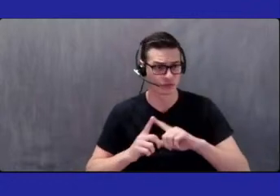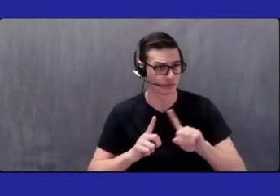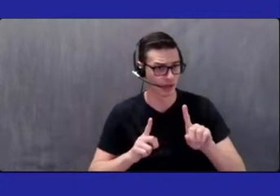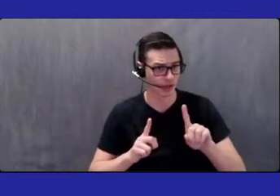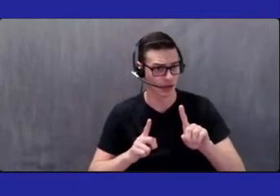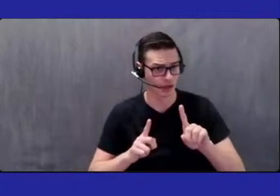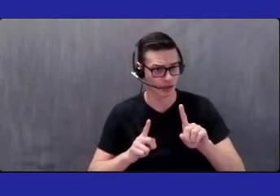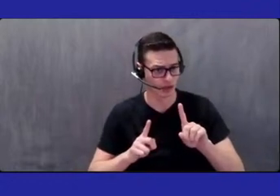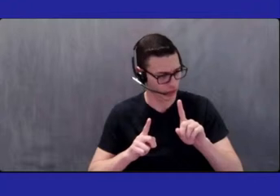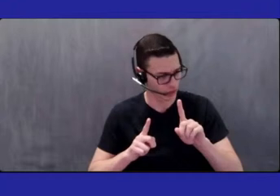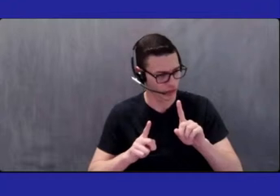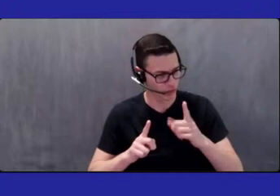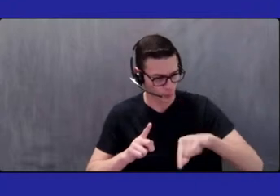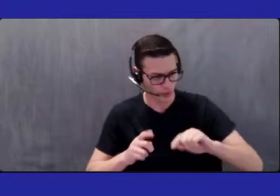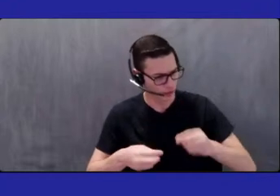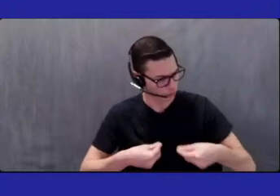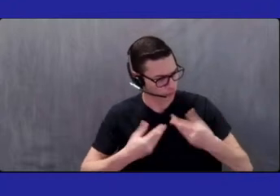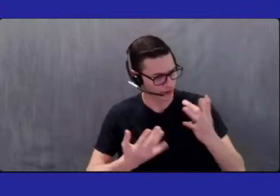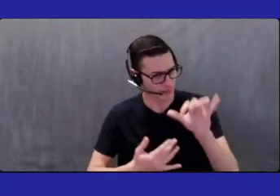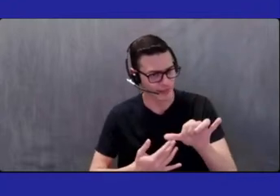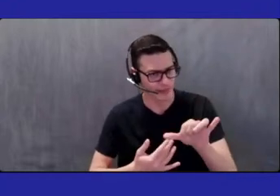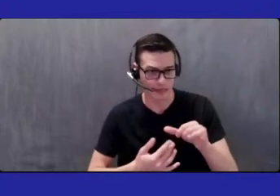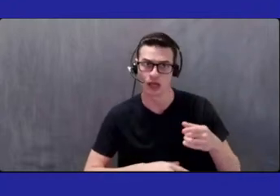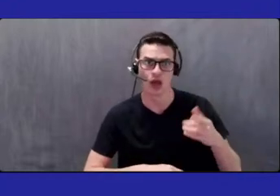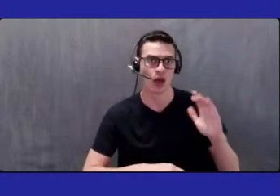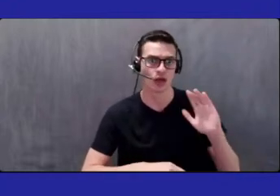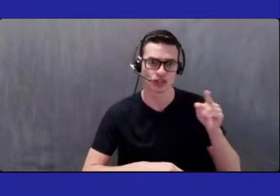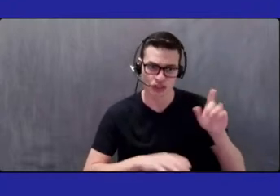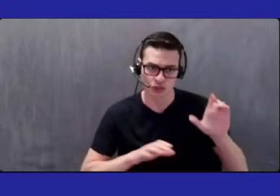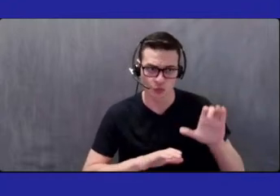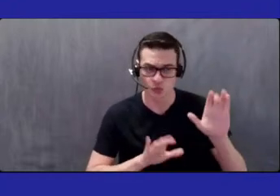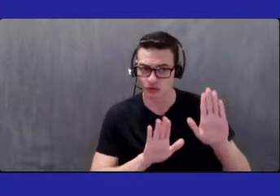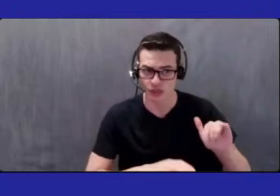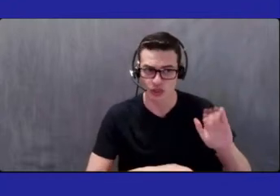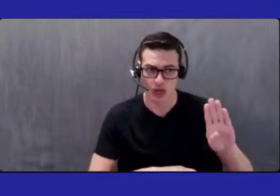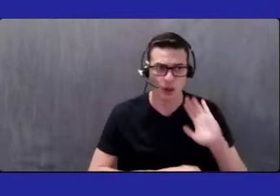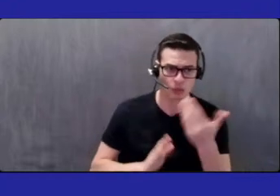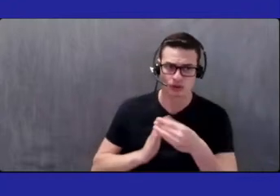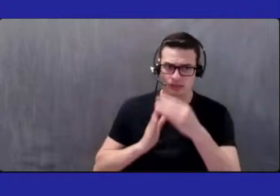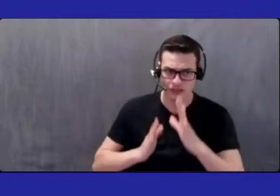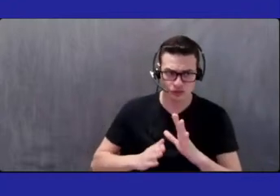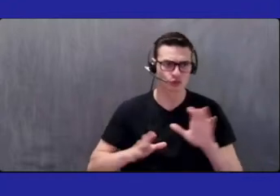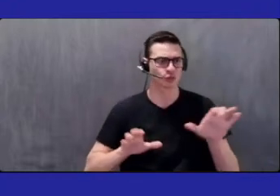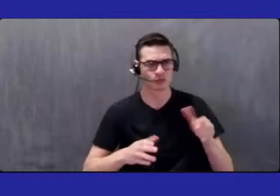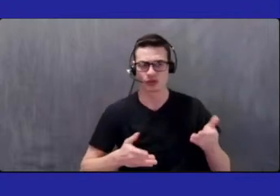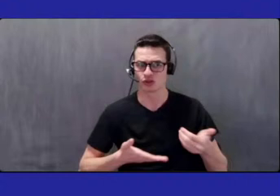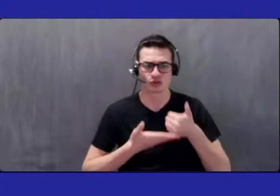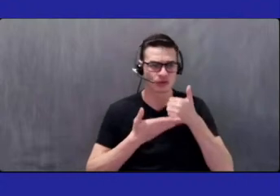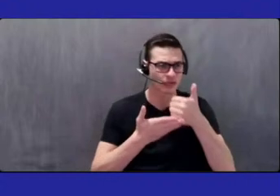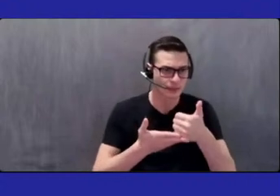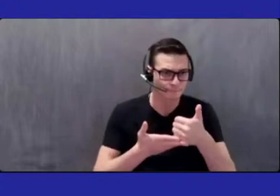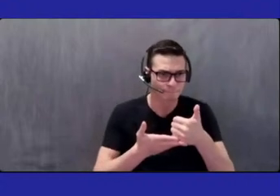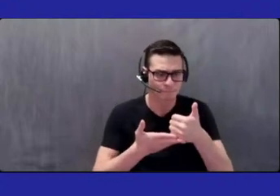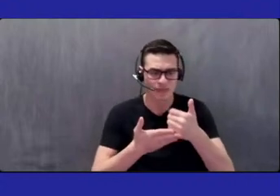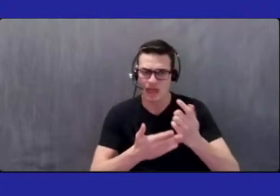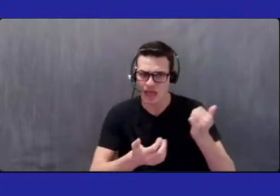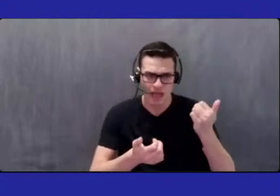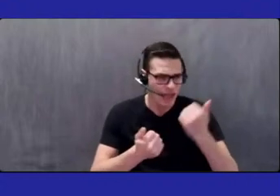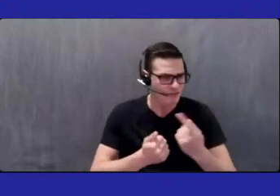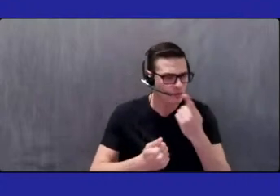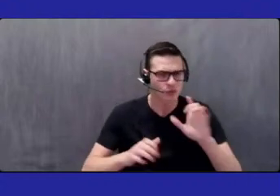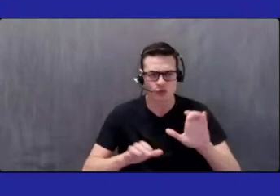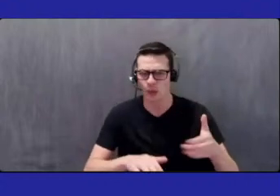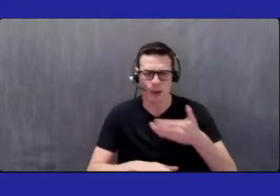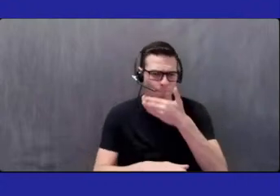board is doing a job. The leadership, with the, to, is doing a great job. Everybody is doing our best.